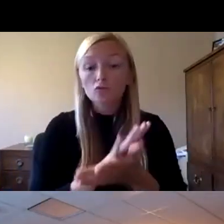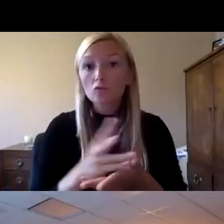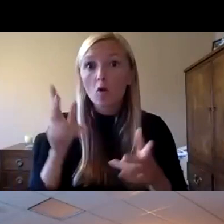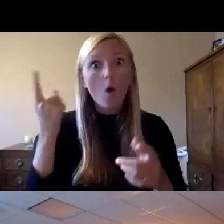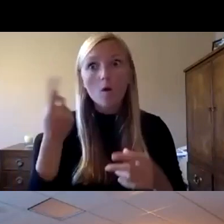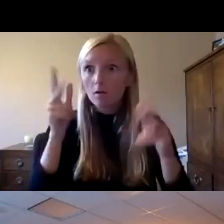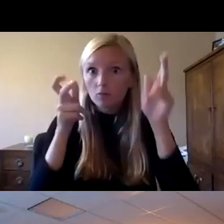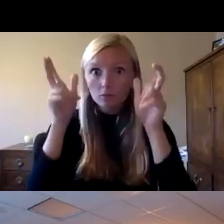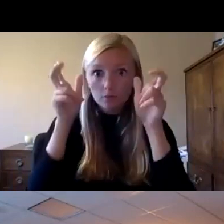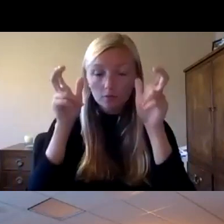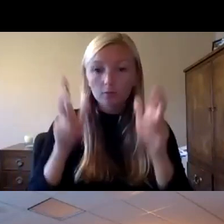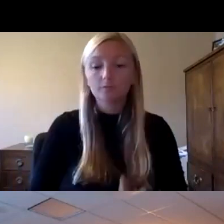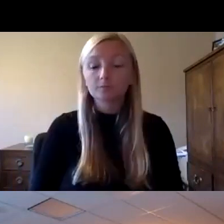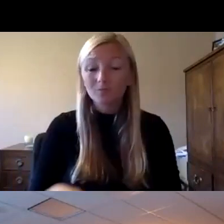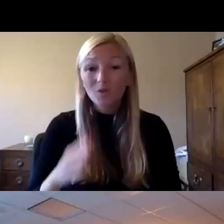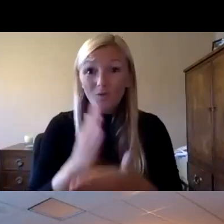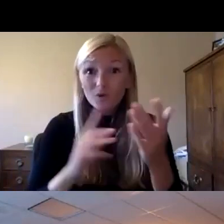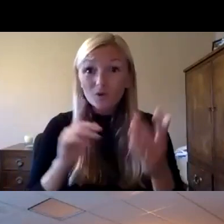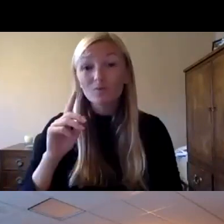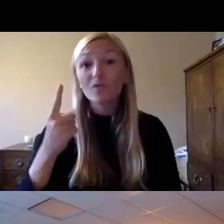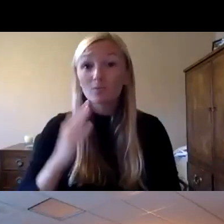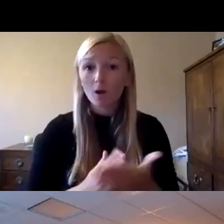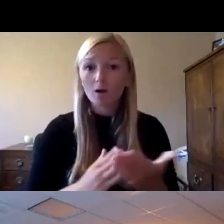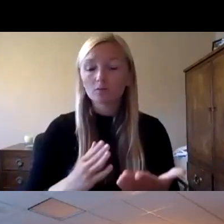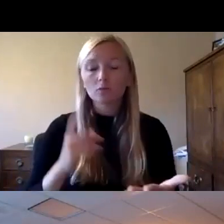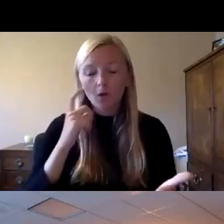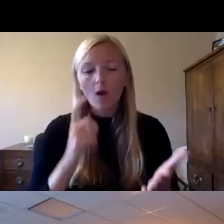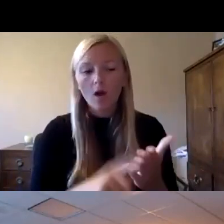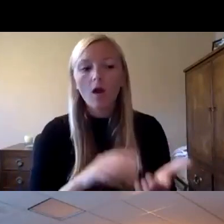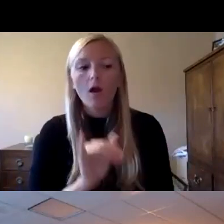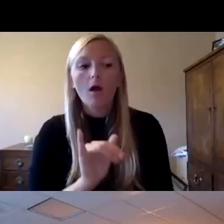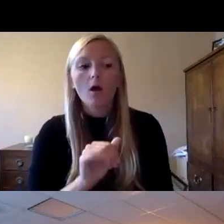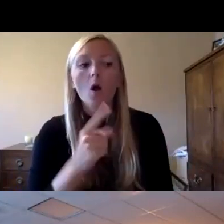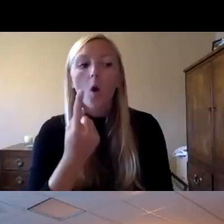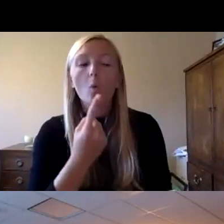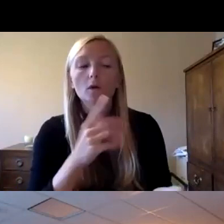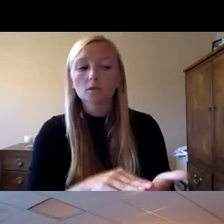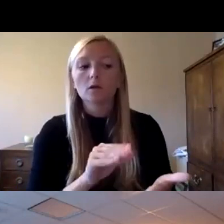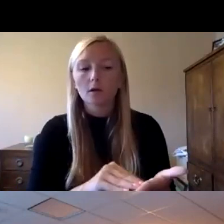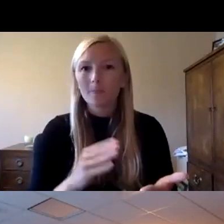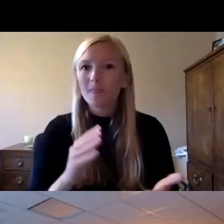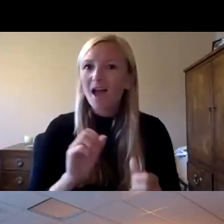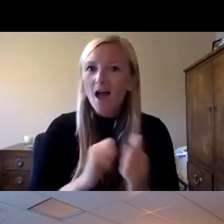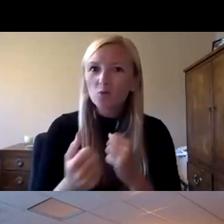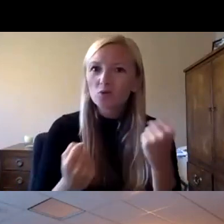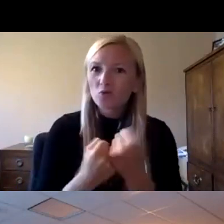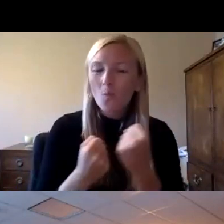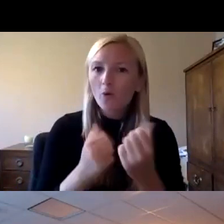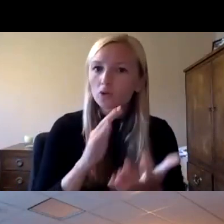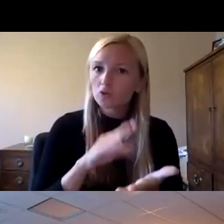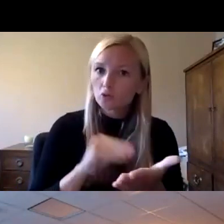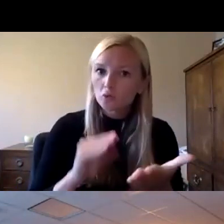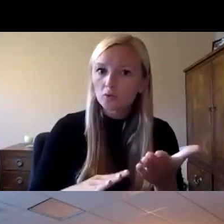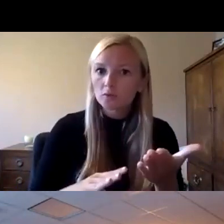think the first part for learners and educators is trying to reckon with that and you know how do we support students and kind of being